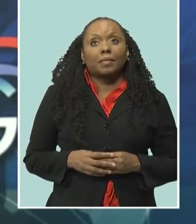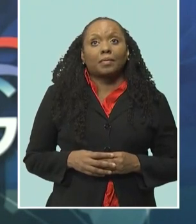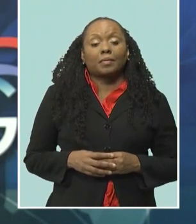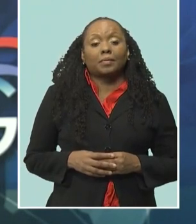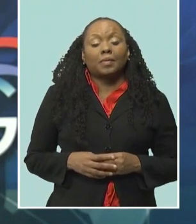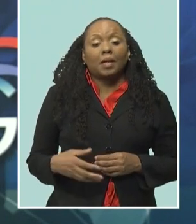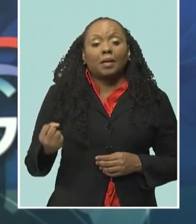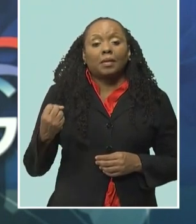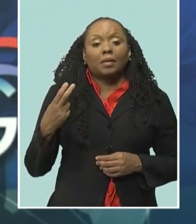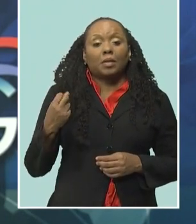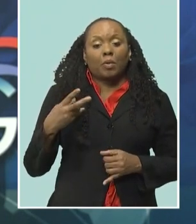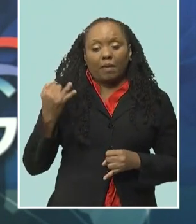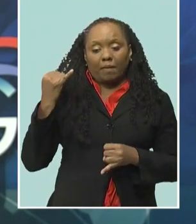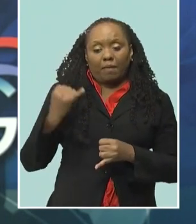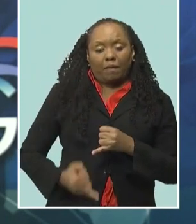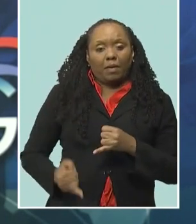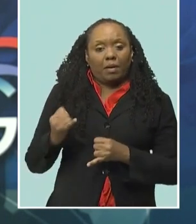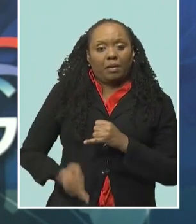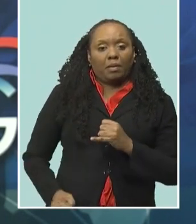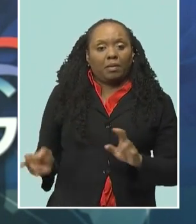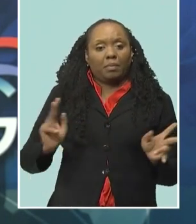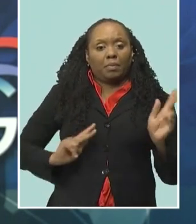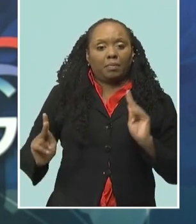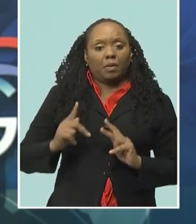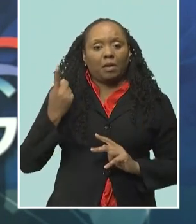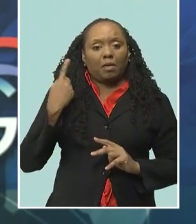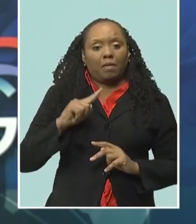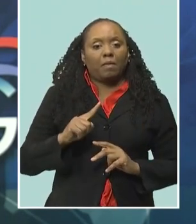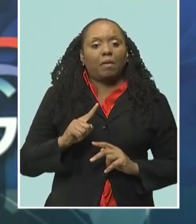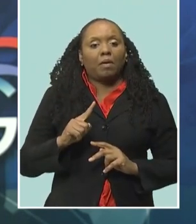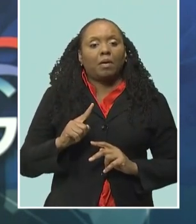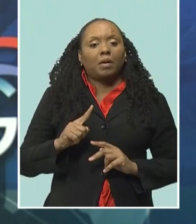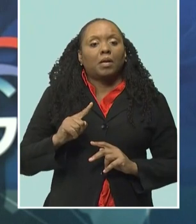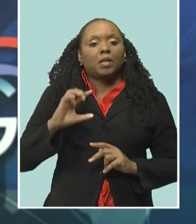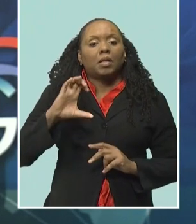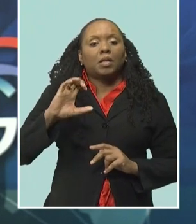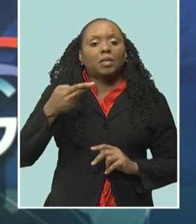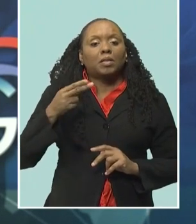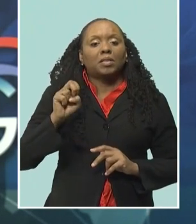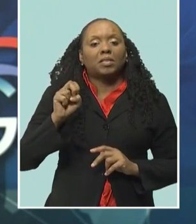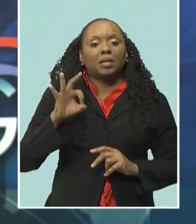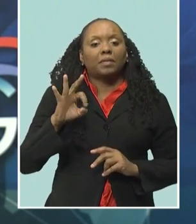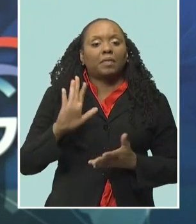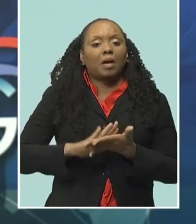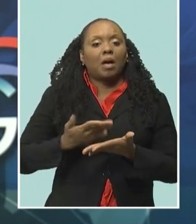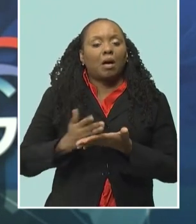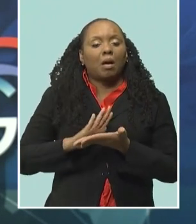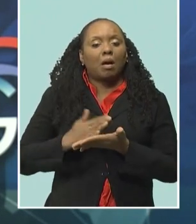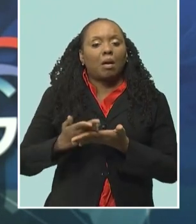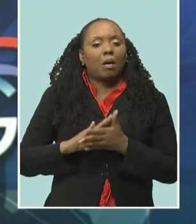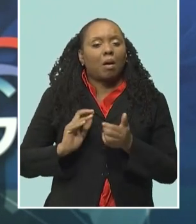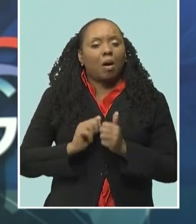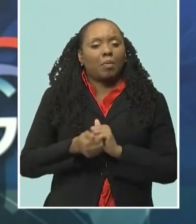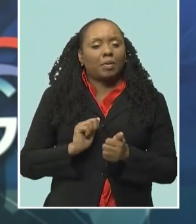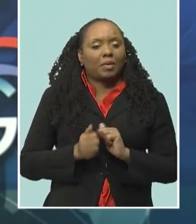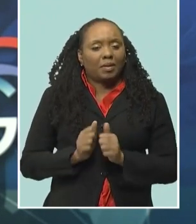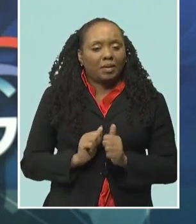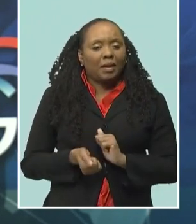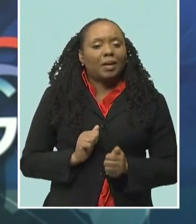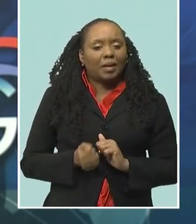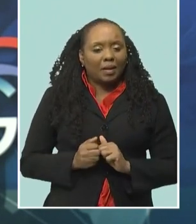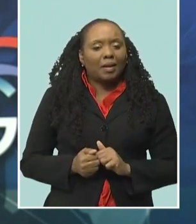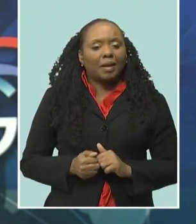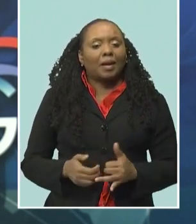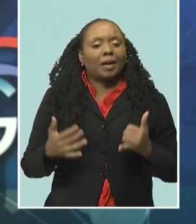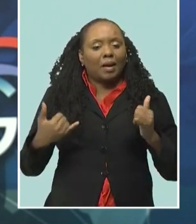With the 12 finalists of this year's Junior Chef Cook-Off competition have been announced, Director of Public Relations and Corporate Communications with the Barbados Tourism